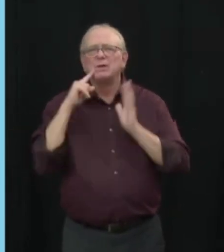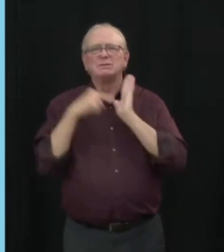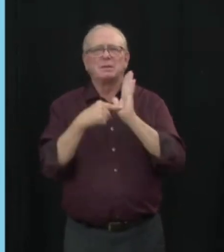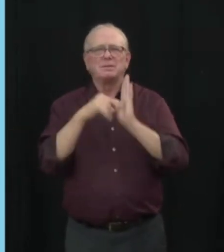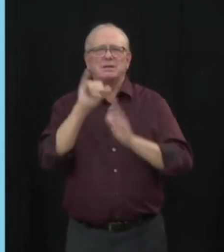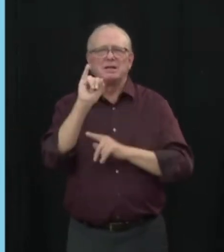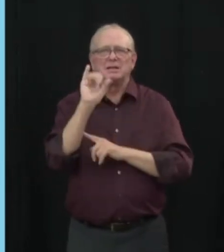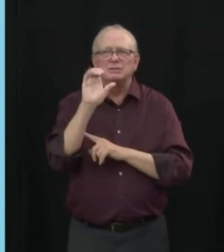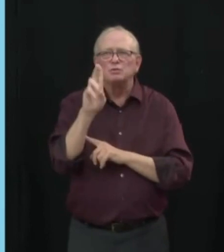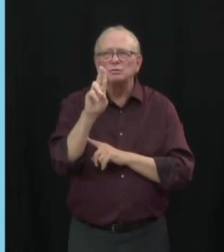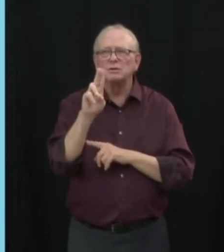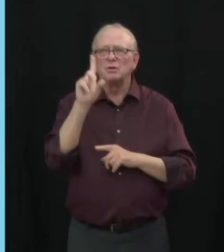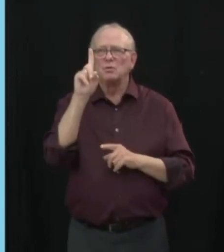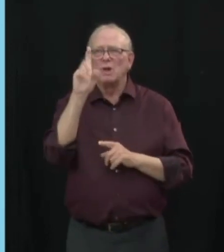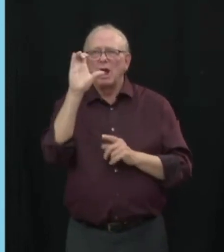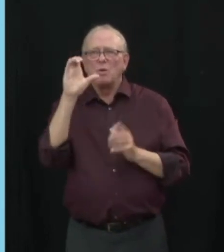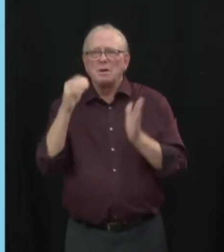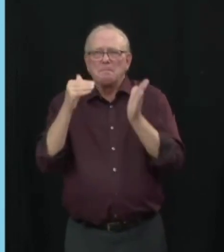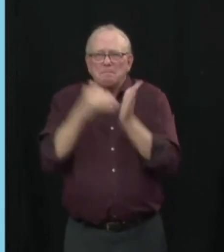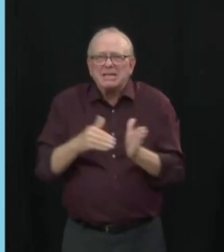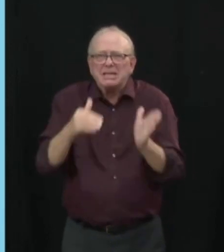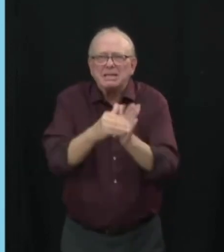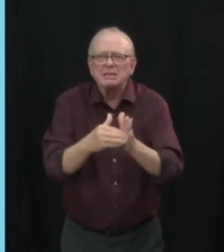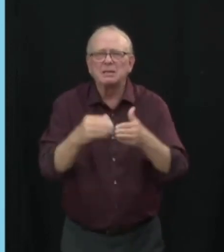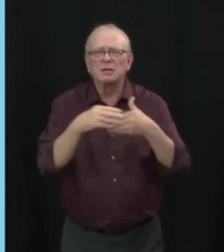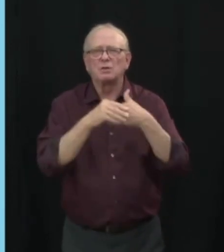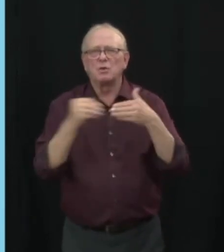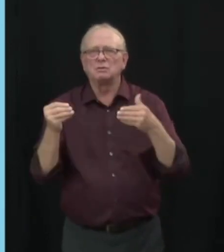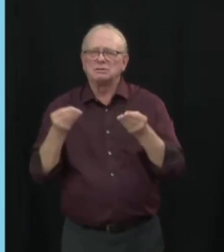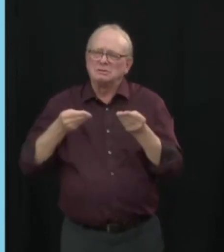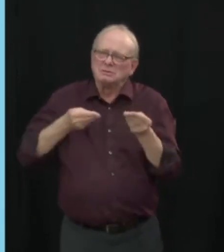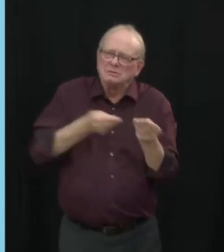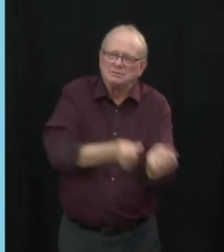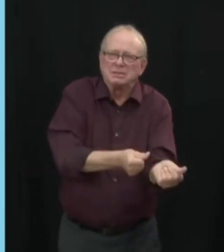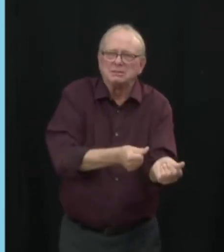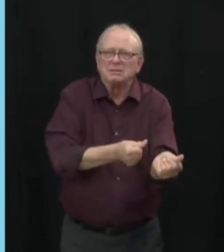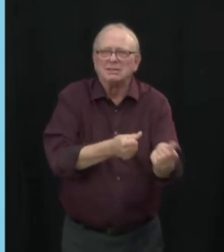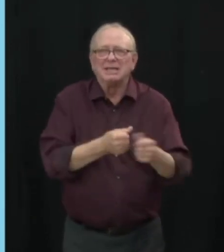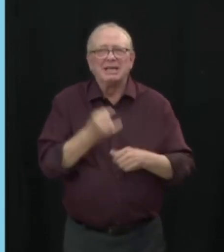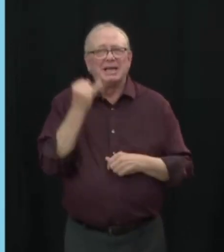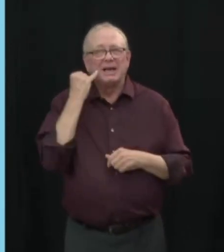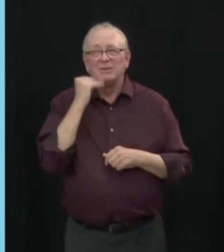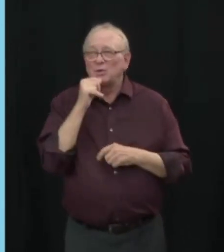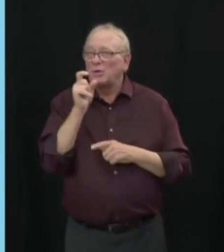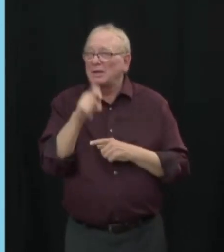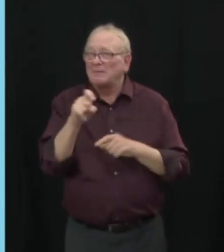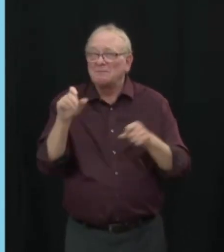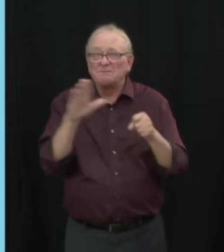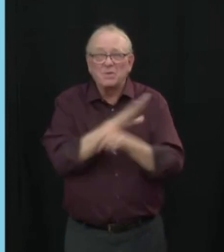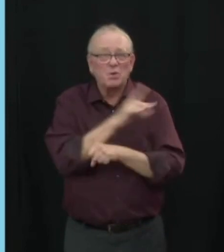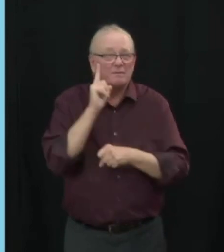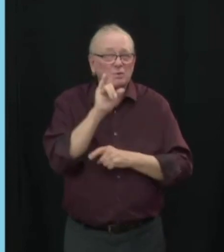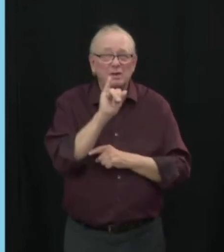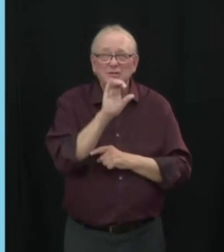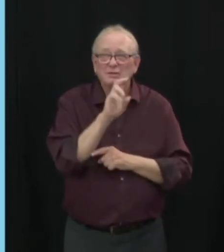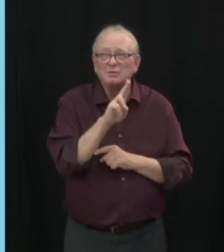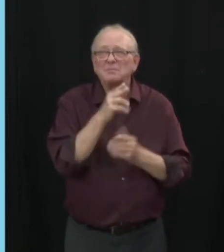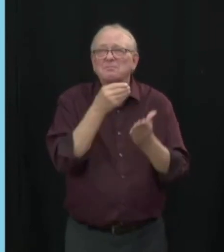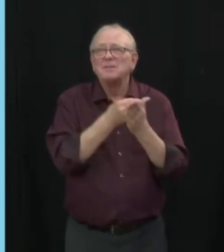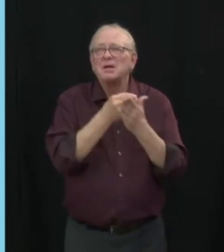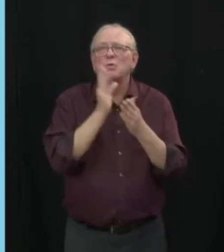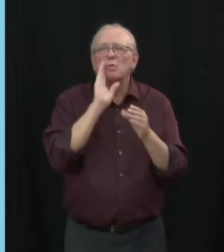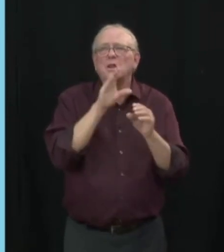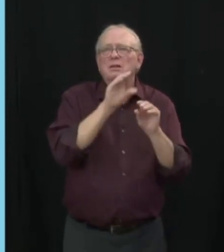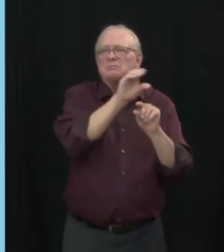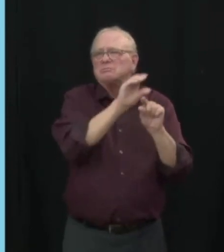that, you know, if we don't need that, those dollars for the ICU to be able to use the resources elsewhere and build capacity within the system.